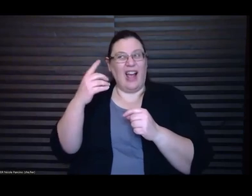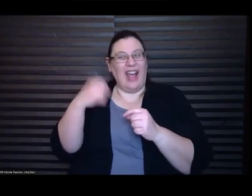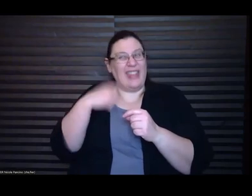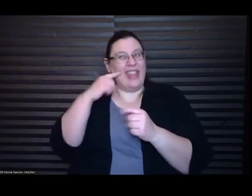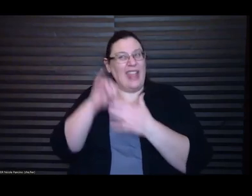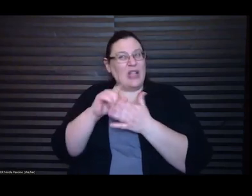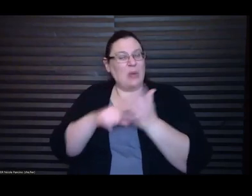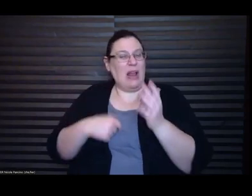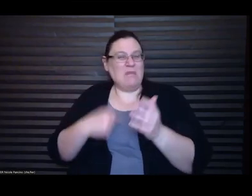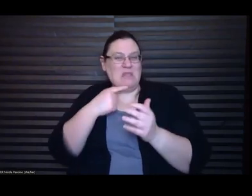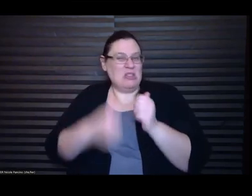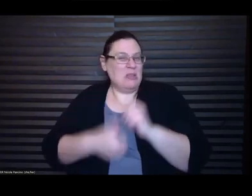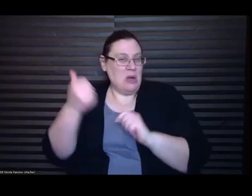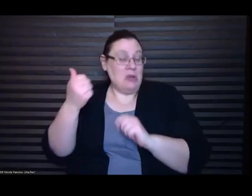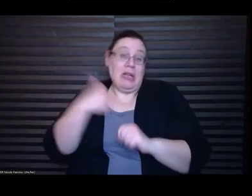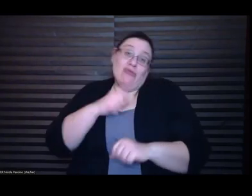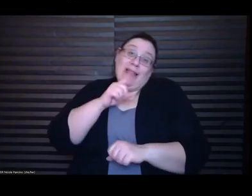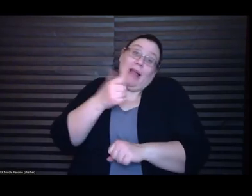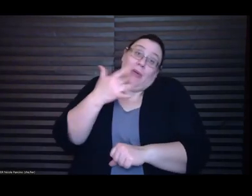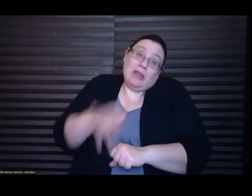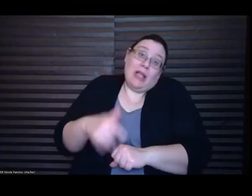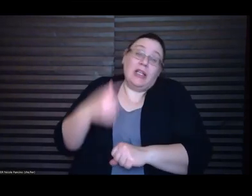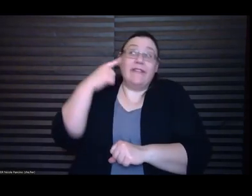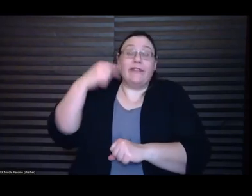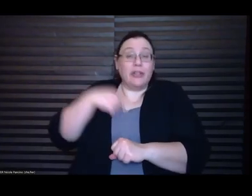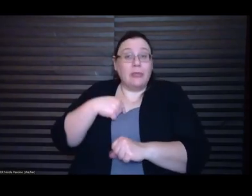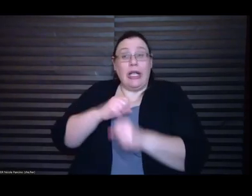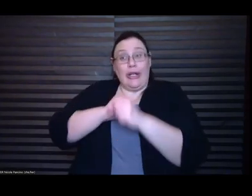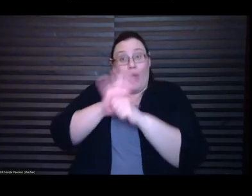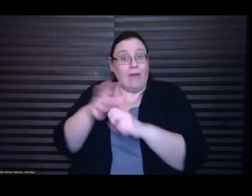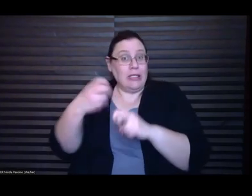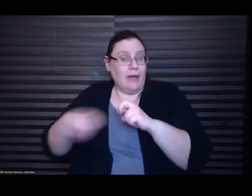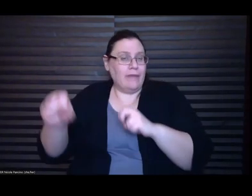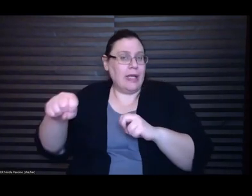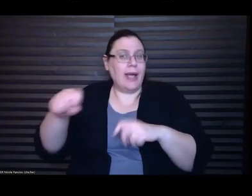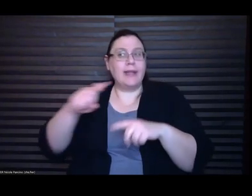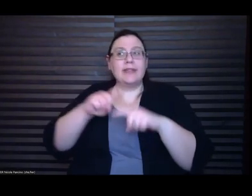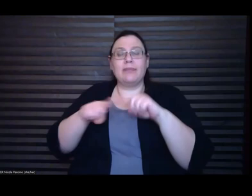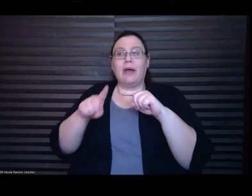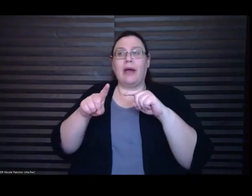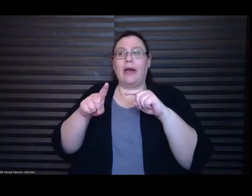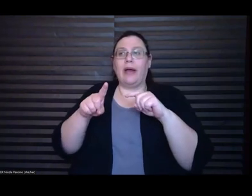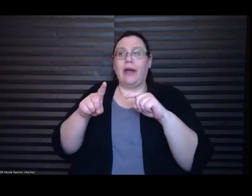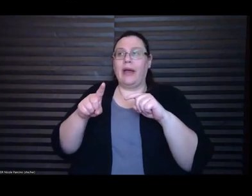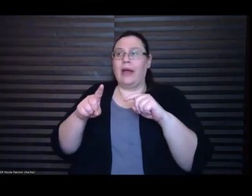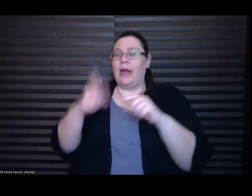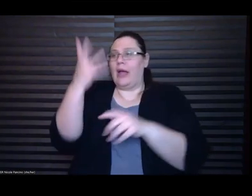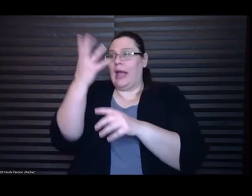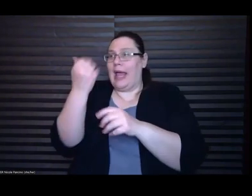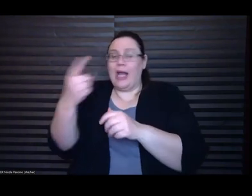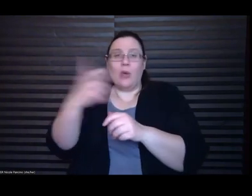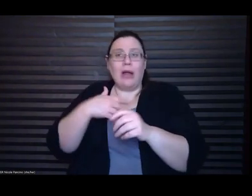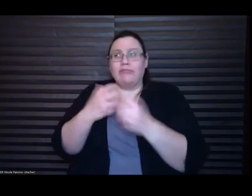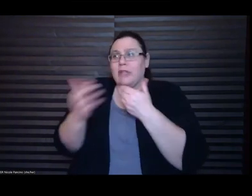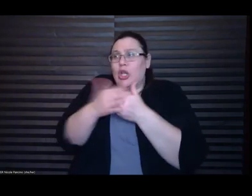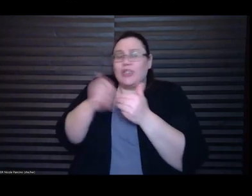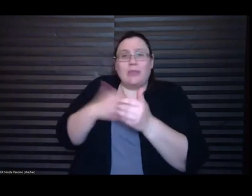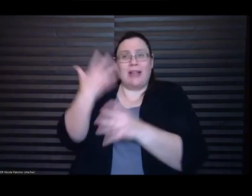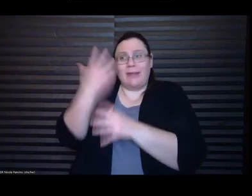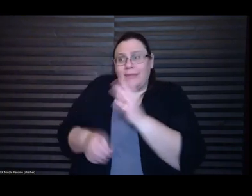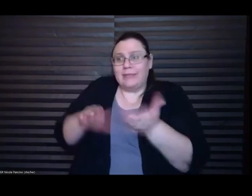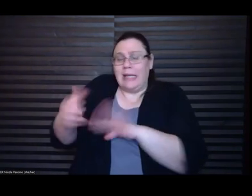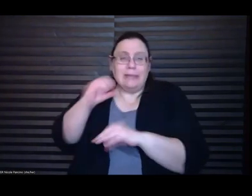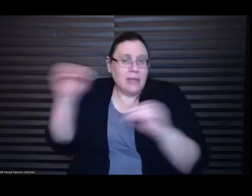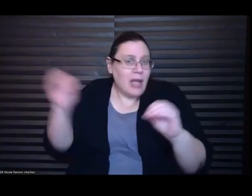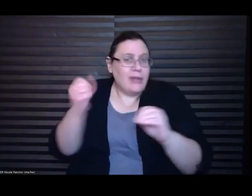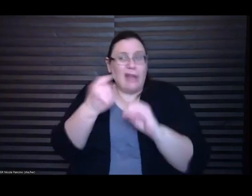difficult but like I didn't like I didn't lose anyone close to me like you know I my family stayed pretty healthy like everything was mostly okay but of course you know